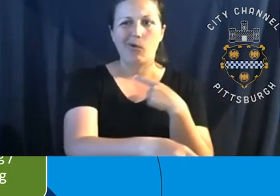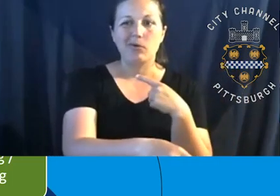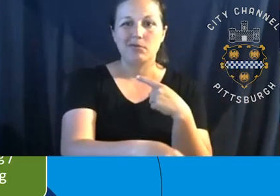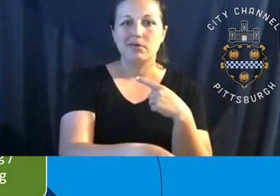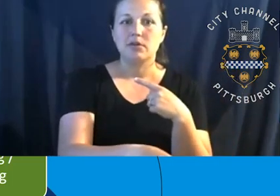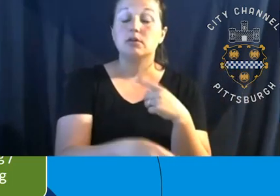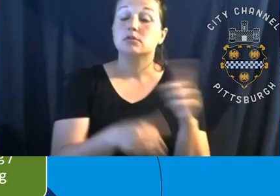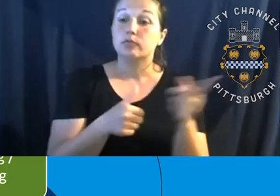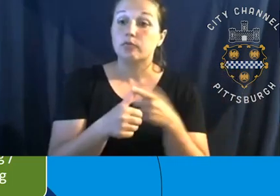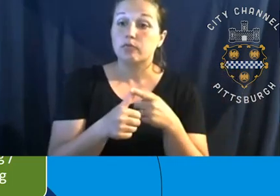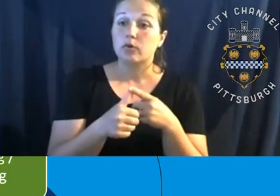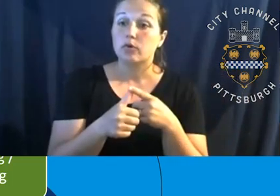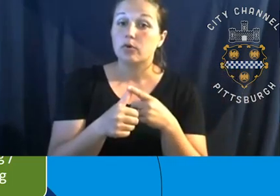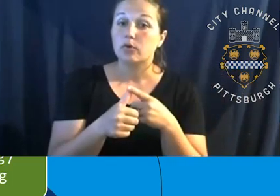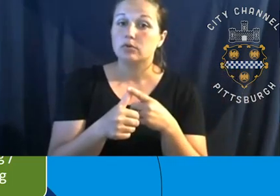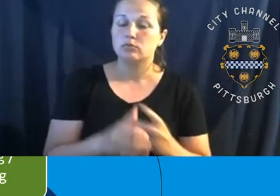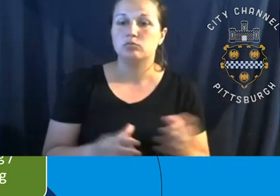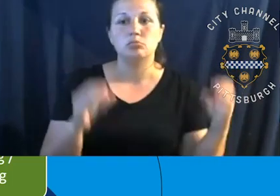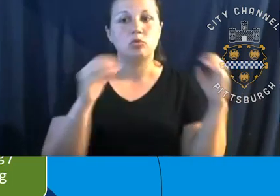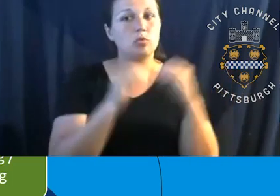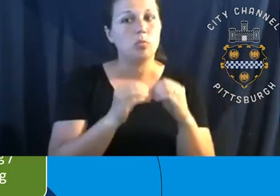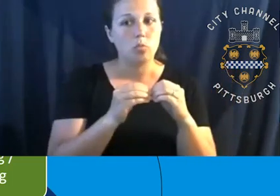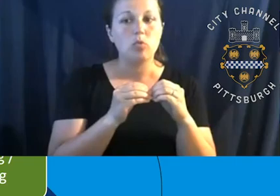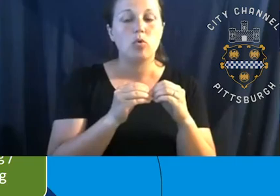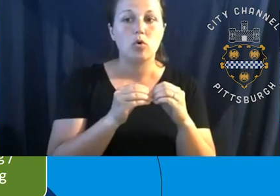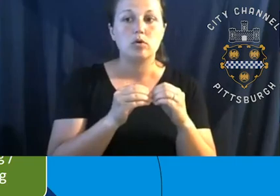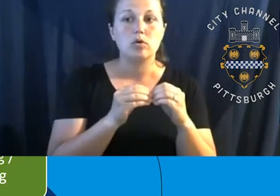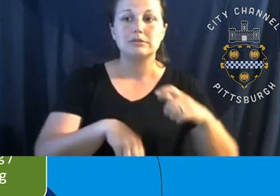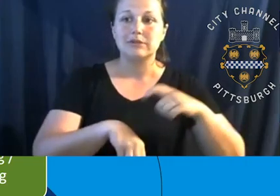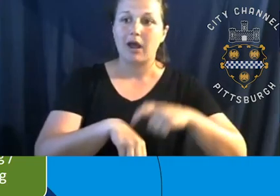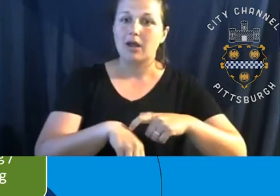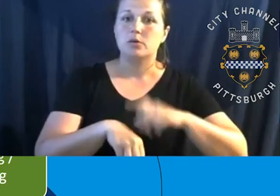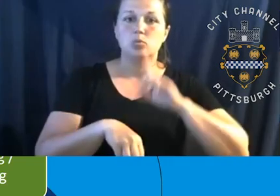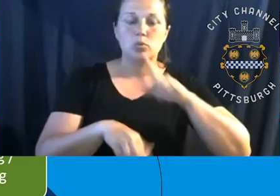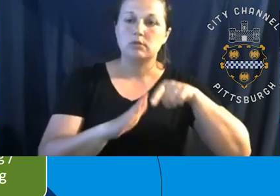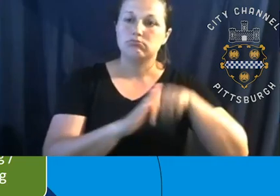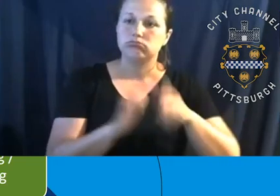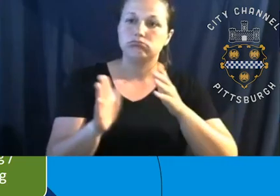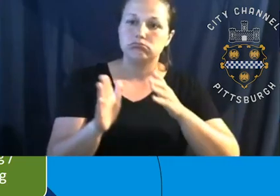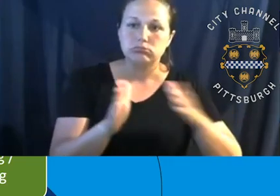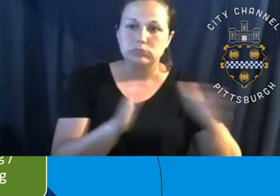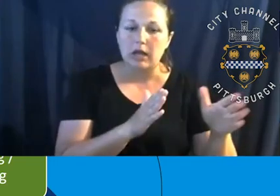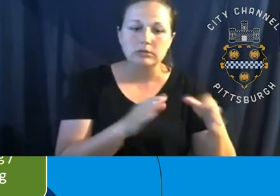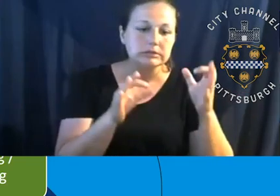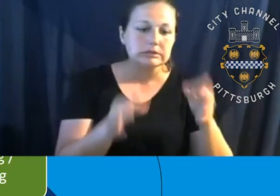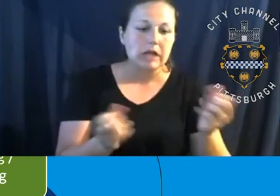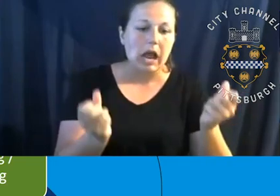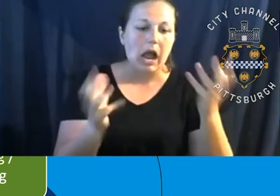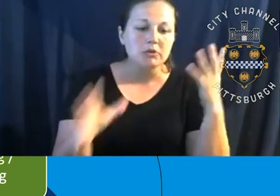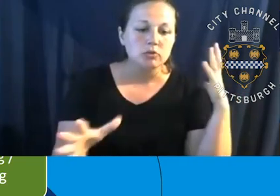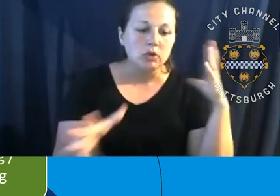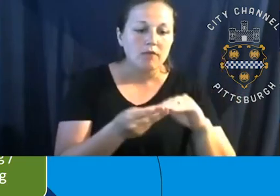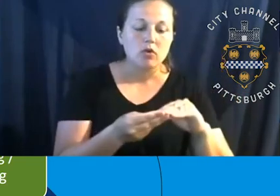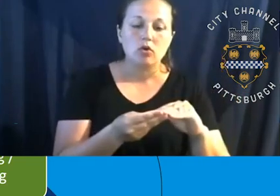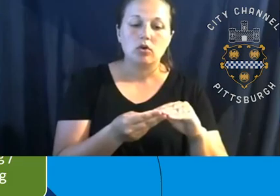first we take a little bit longer period of time to go over our plan and our scope. This may include interfacing with